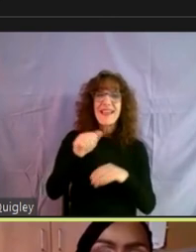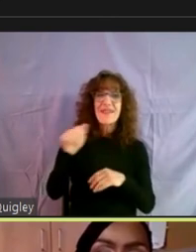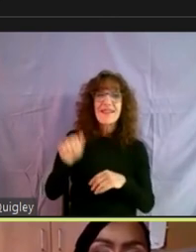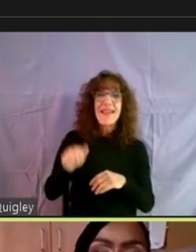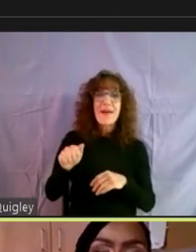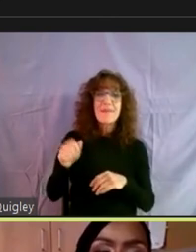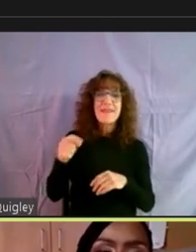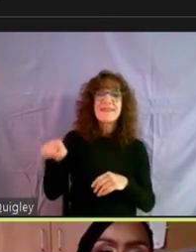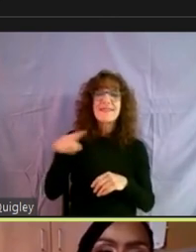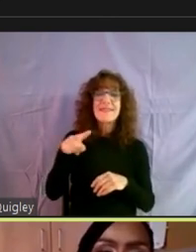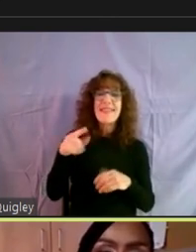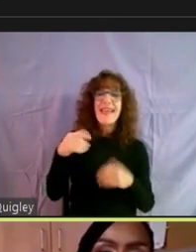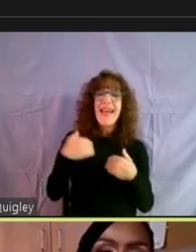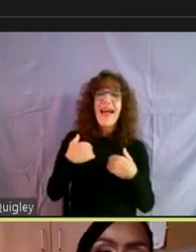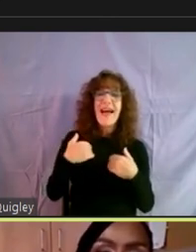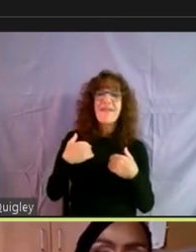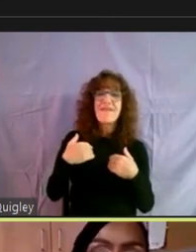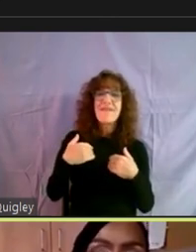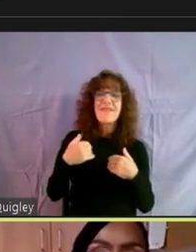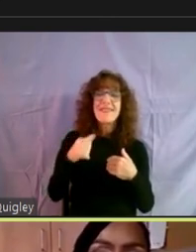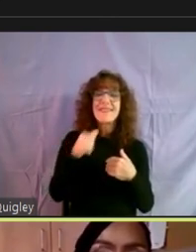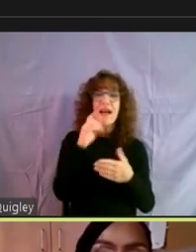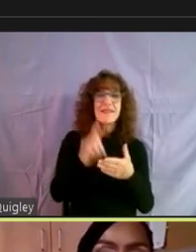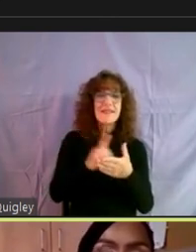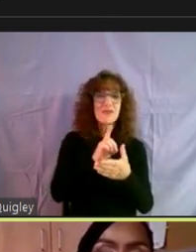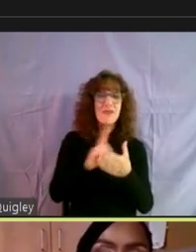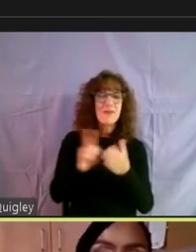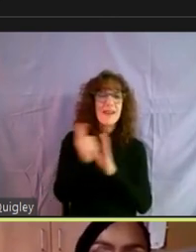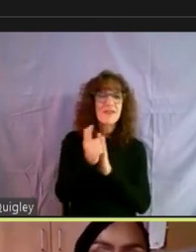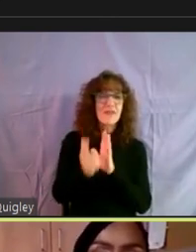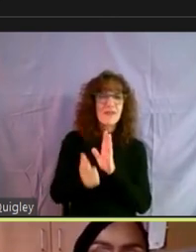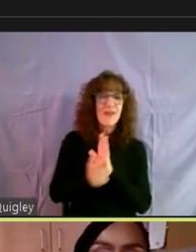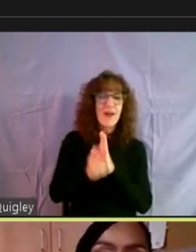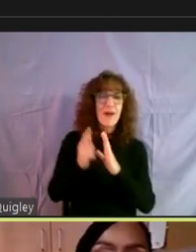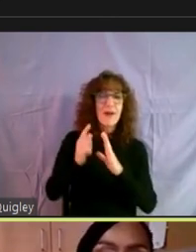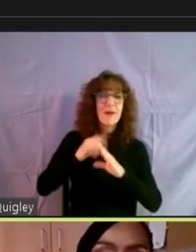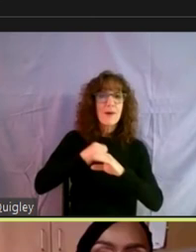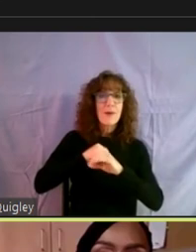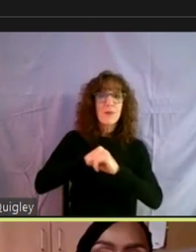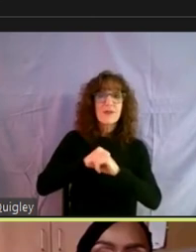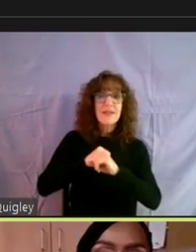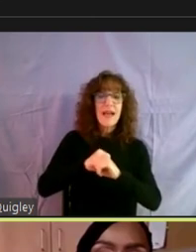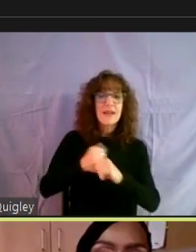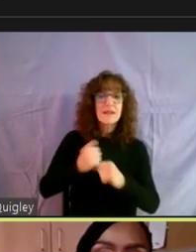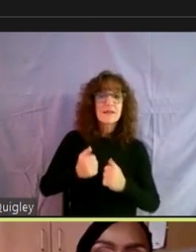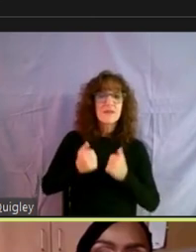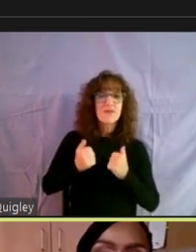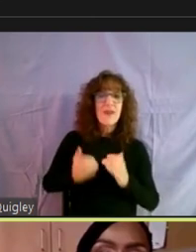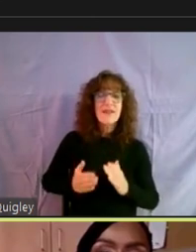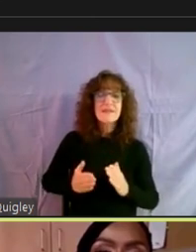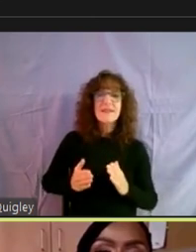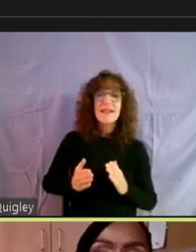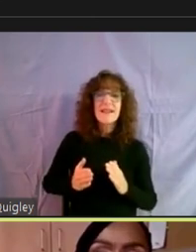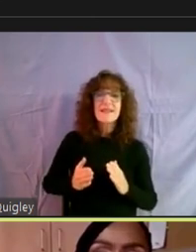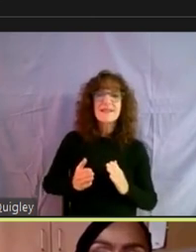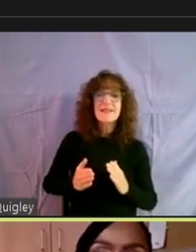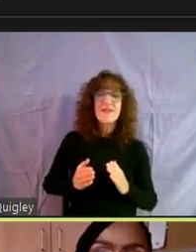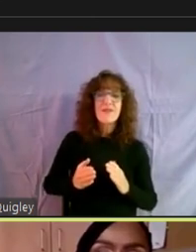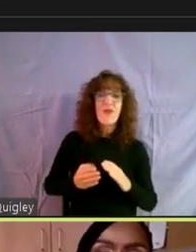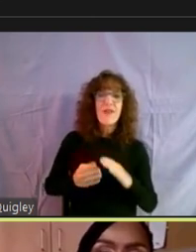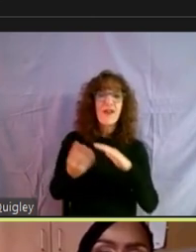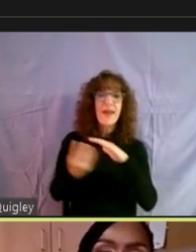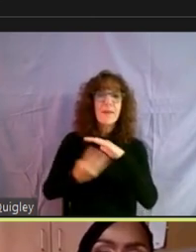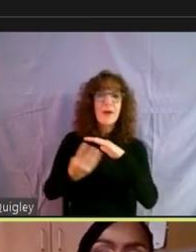have a, the part of their non-discrimination ordinance, it protects, um, residents as it relates to their immigration